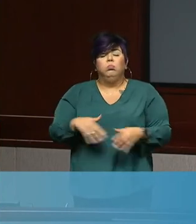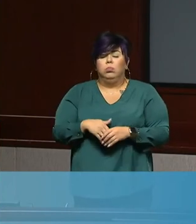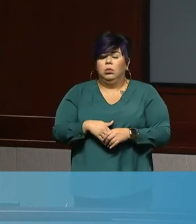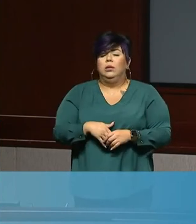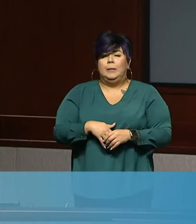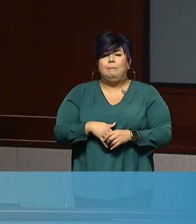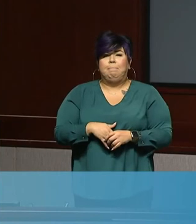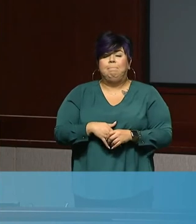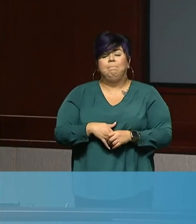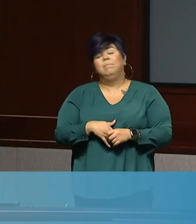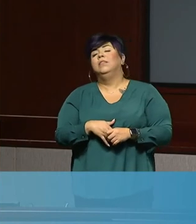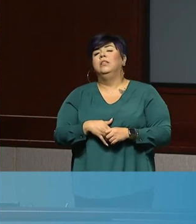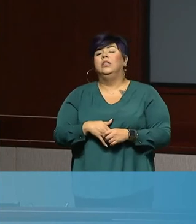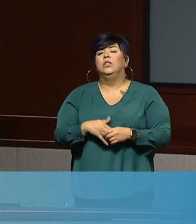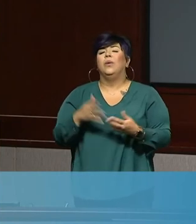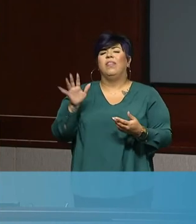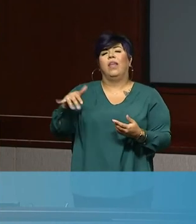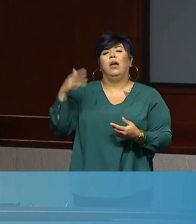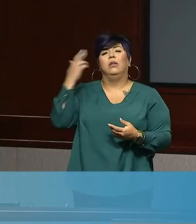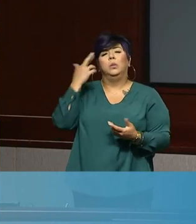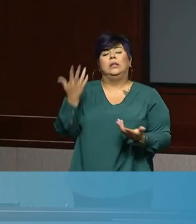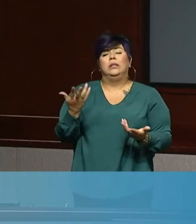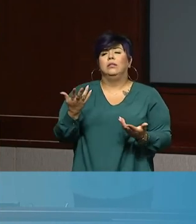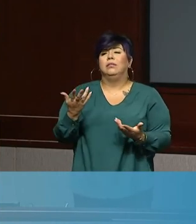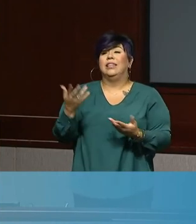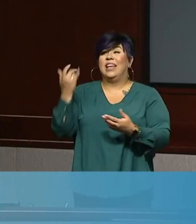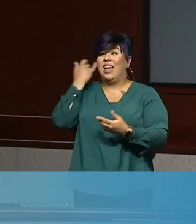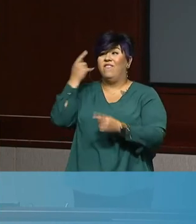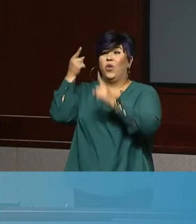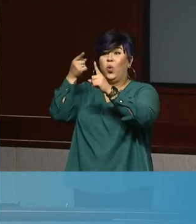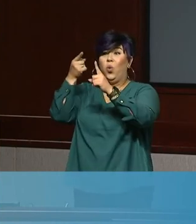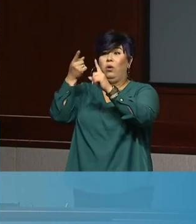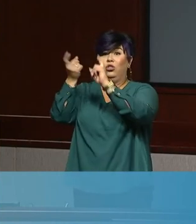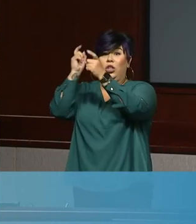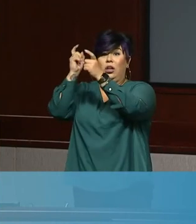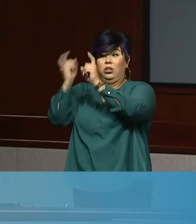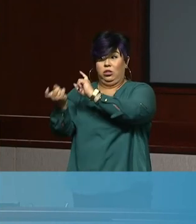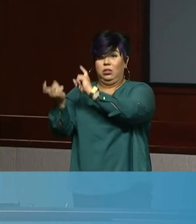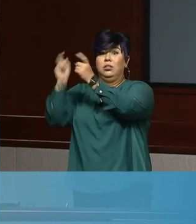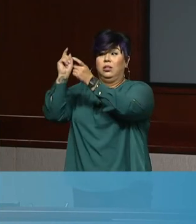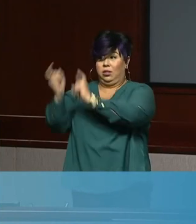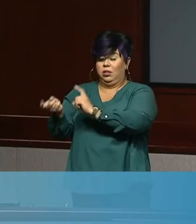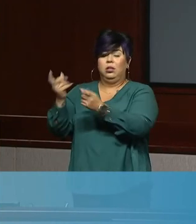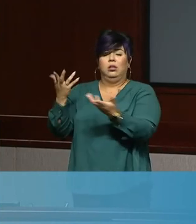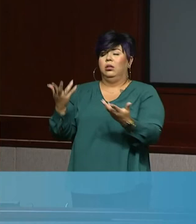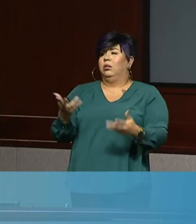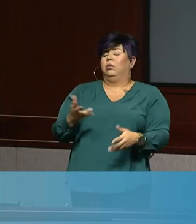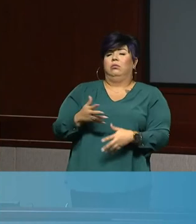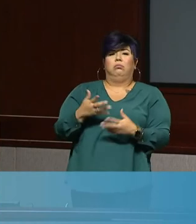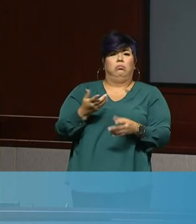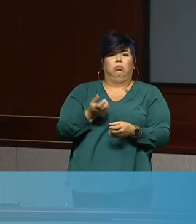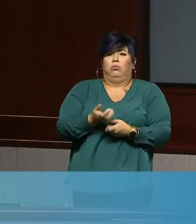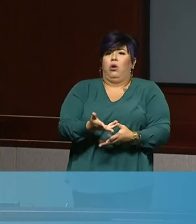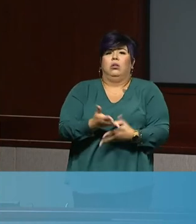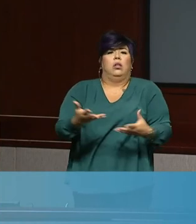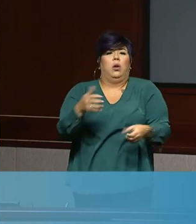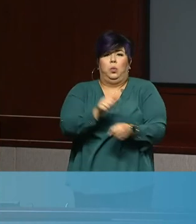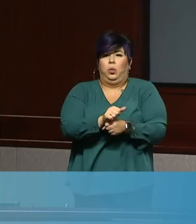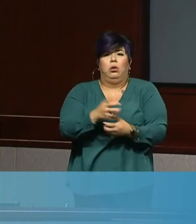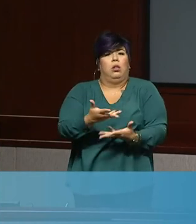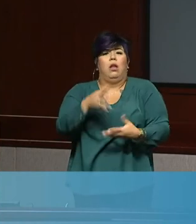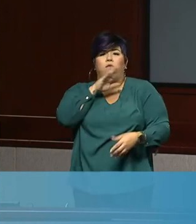utilization of tremendous resources, uh, each time this is done. Uh, and, uh, we're asking for some consistency and greater,